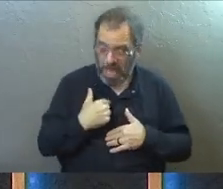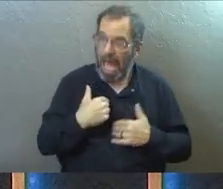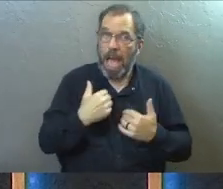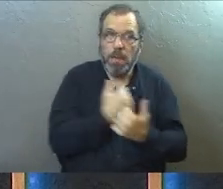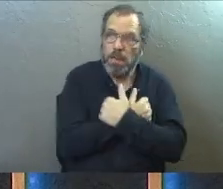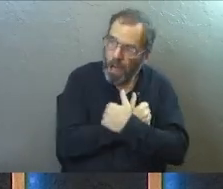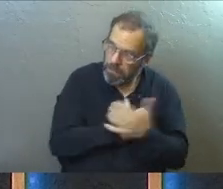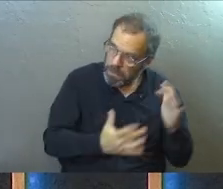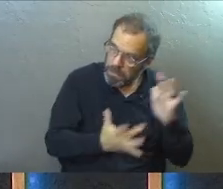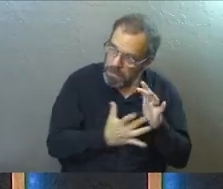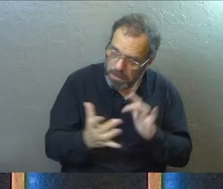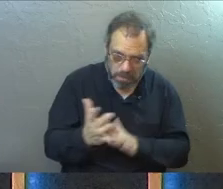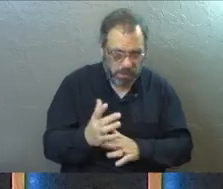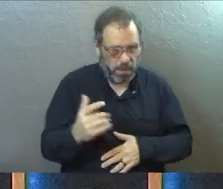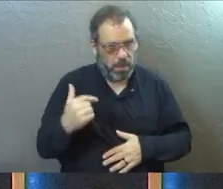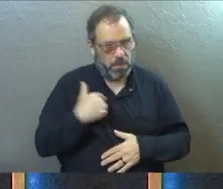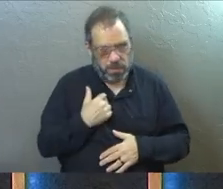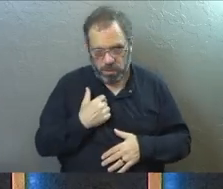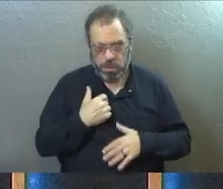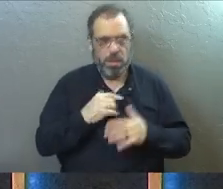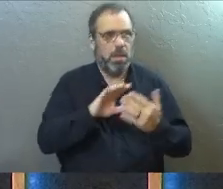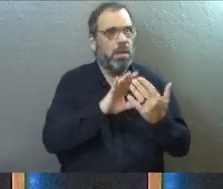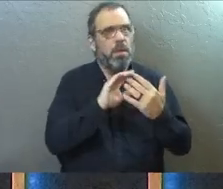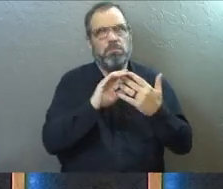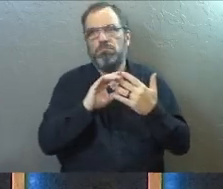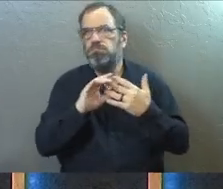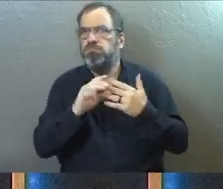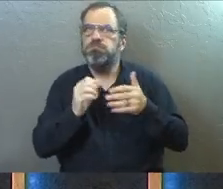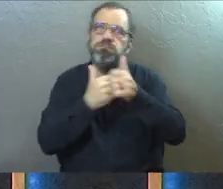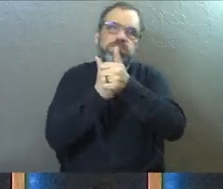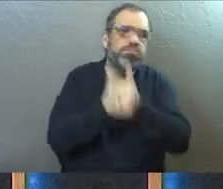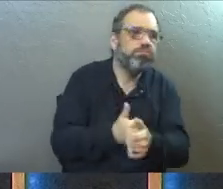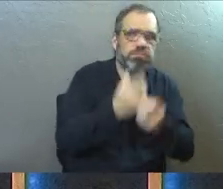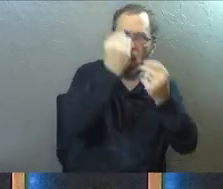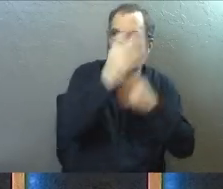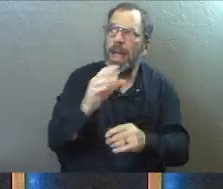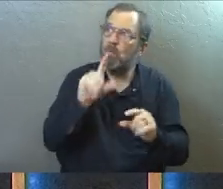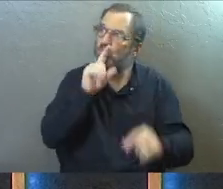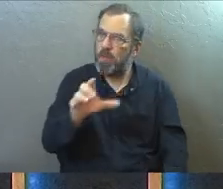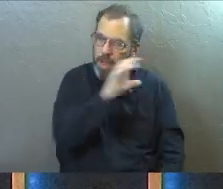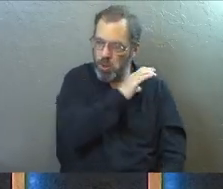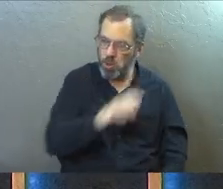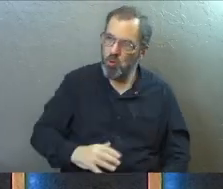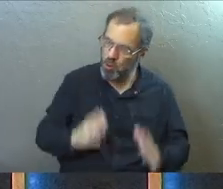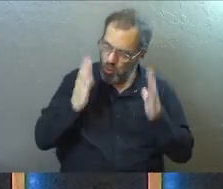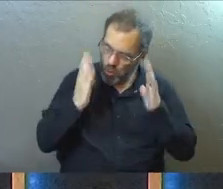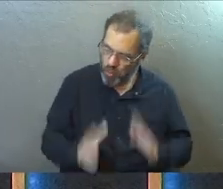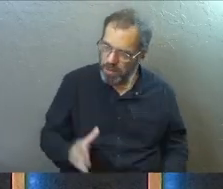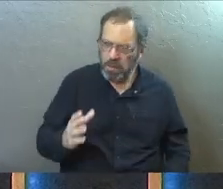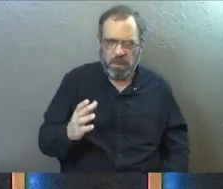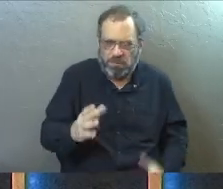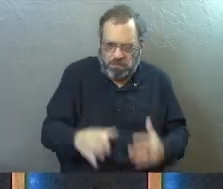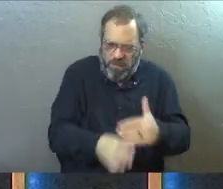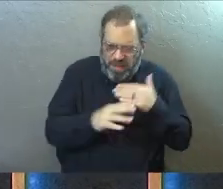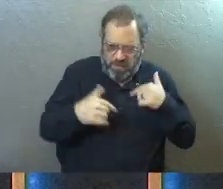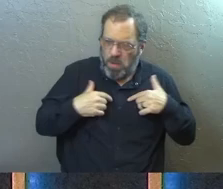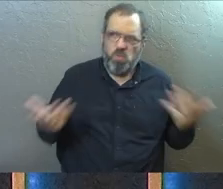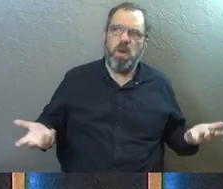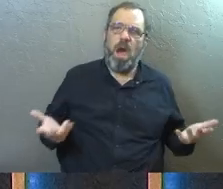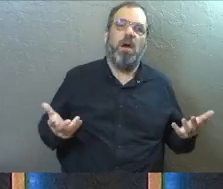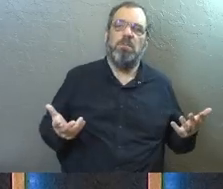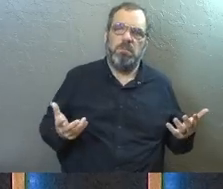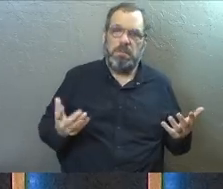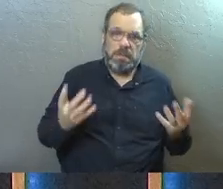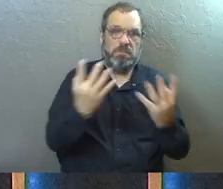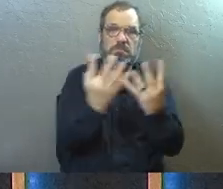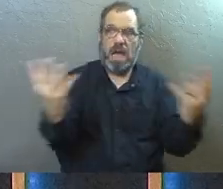loves Jesus. And I could be somebody who walks in every single way as a real Christian. What's to prevent me? Is there